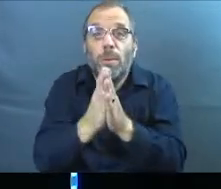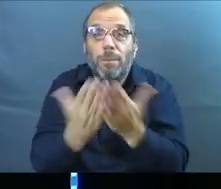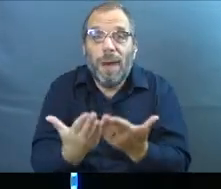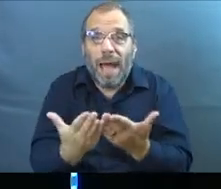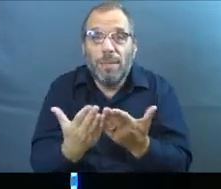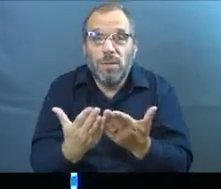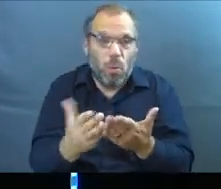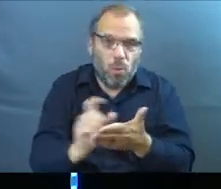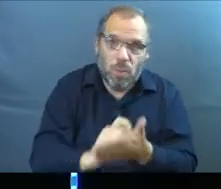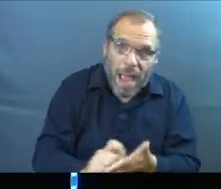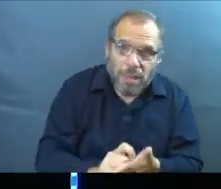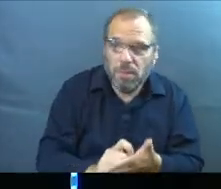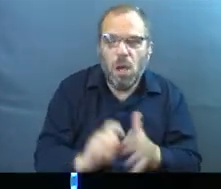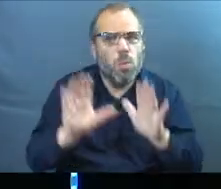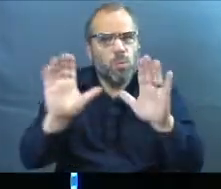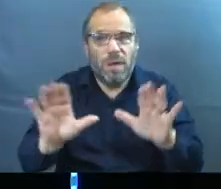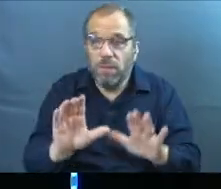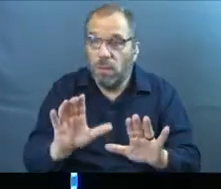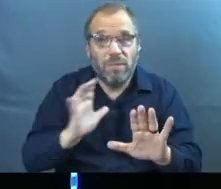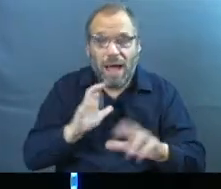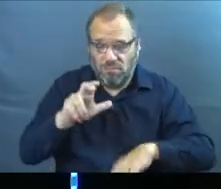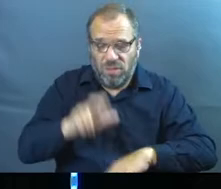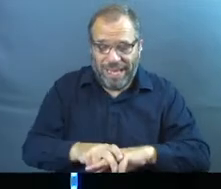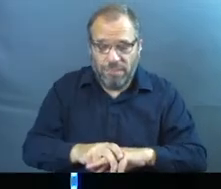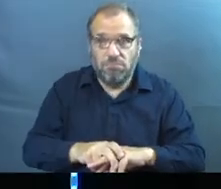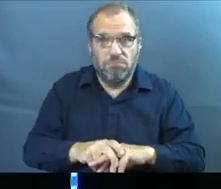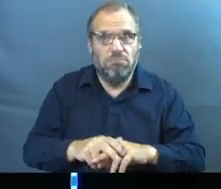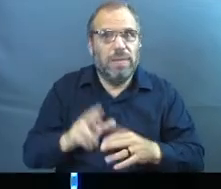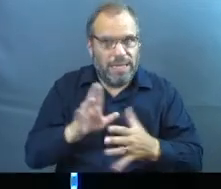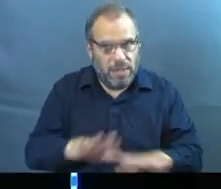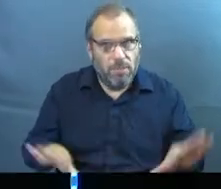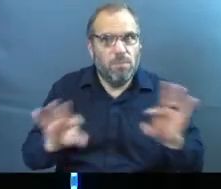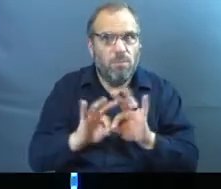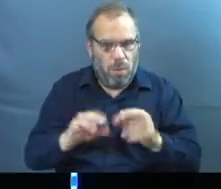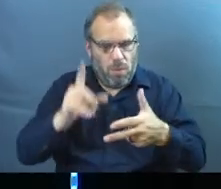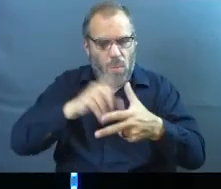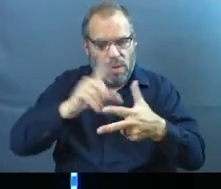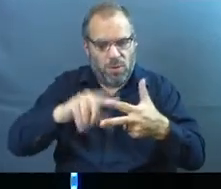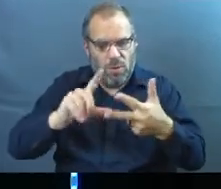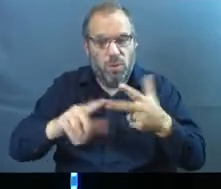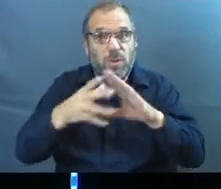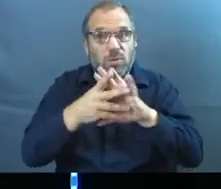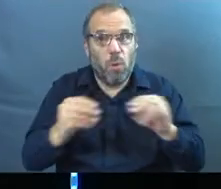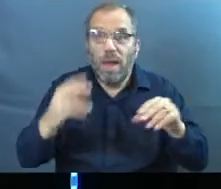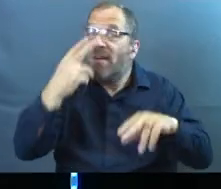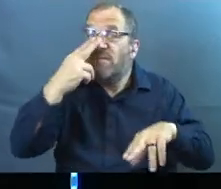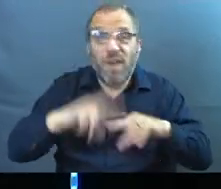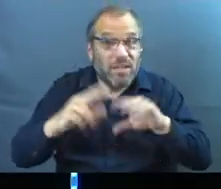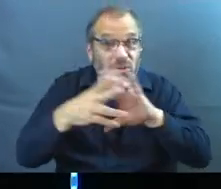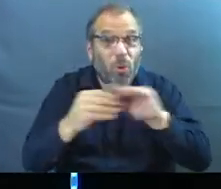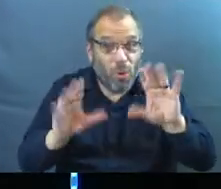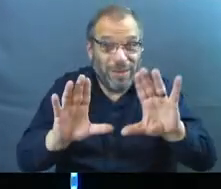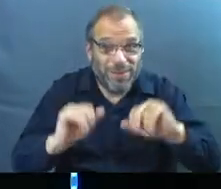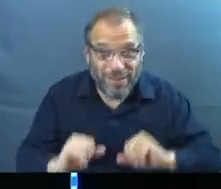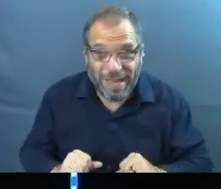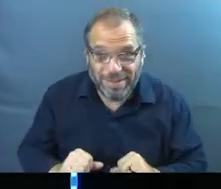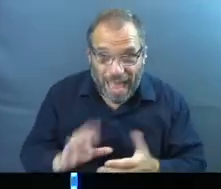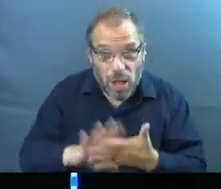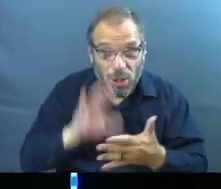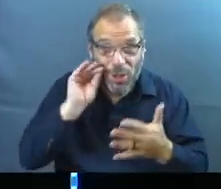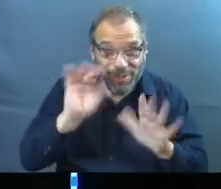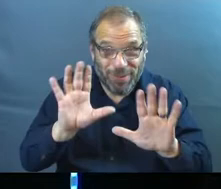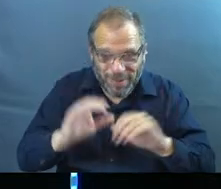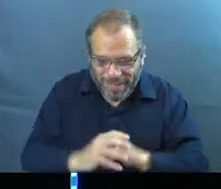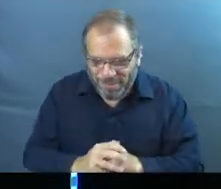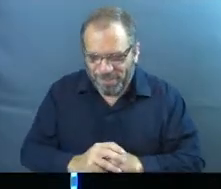out. If you're taking notes, great. If you're not, get after it because it's important, okay? We're going to get some good stuff today. And these are fun stories that we're going to walk through and learn